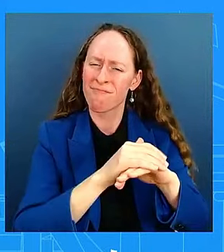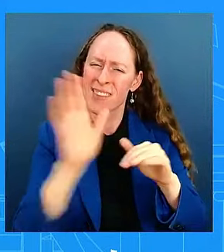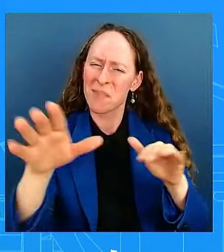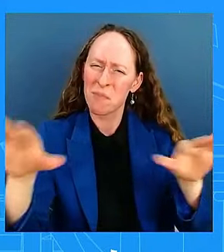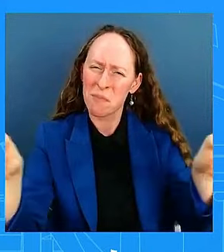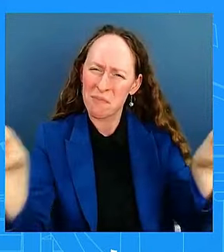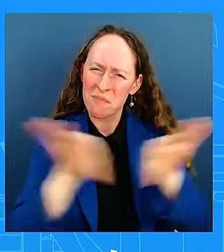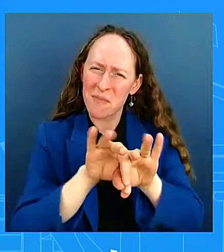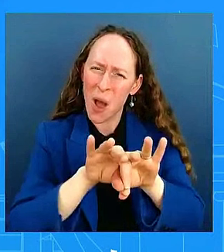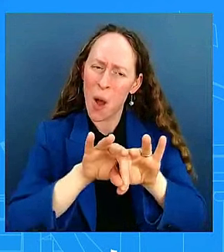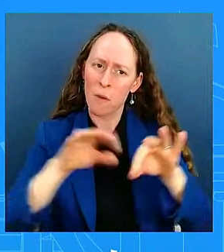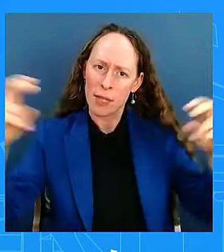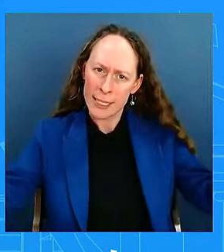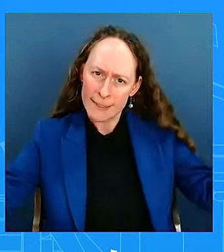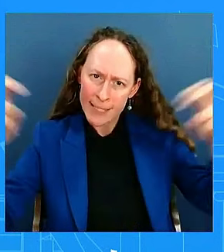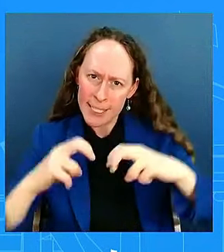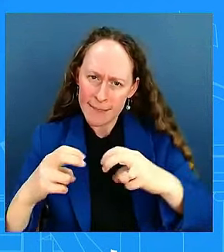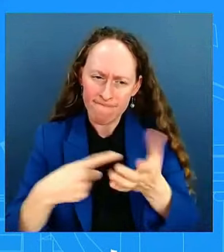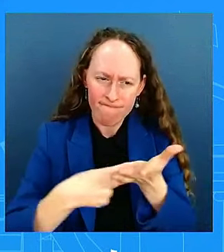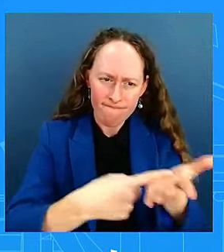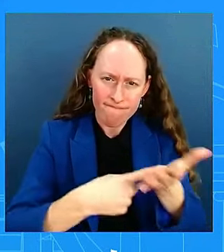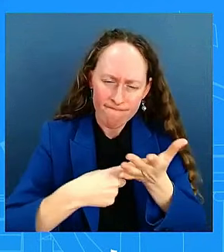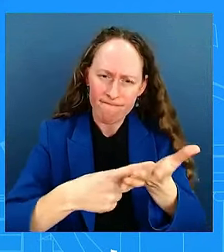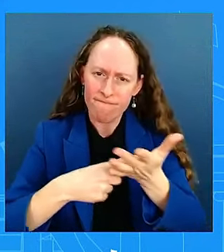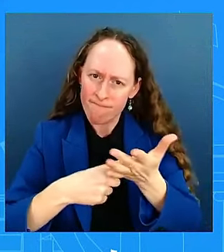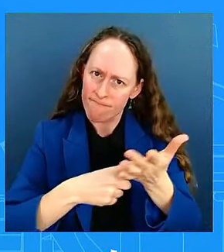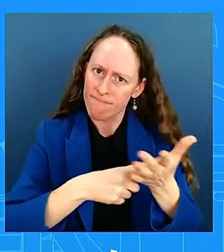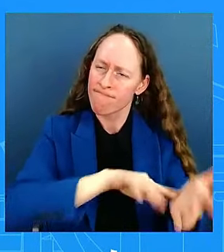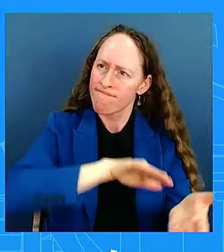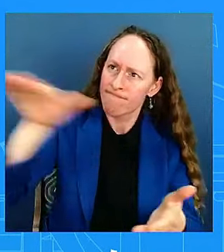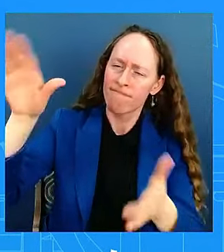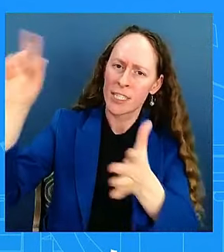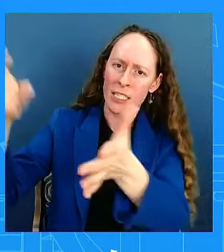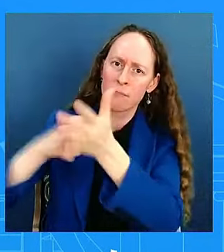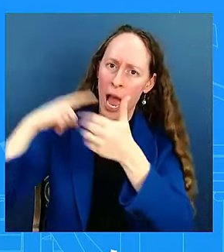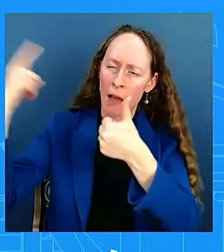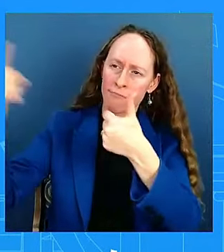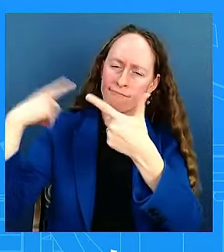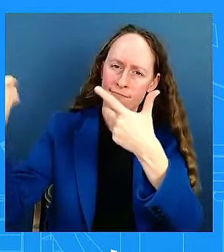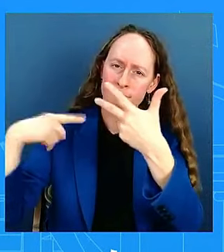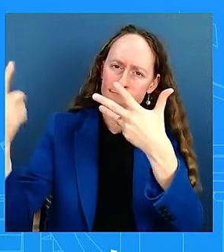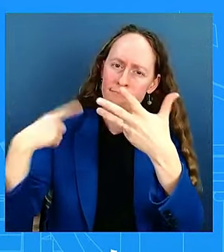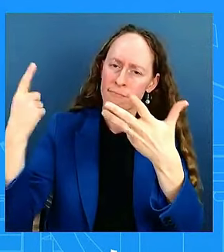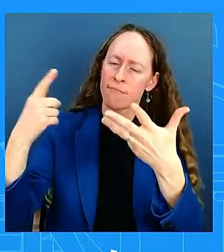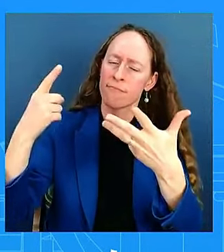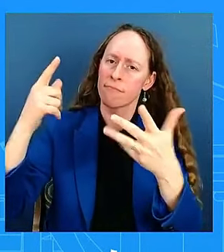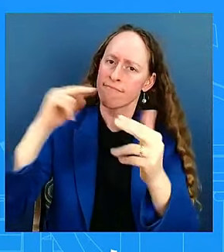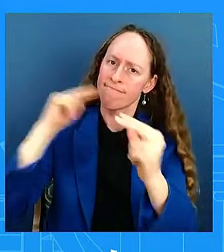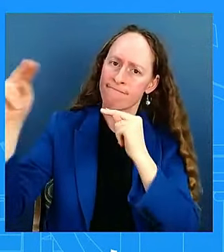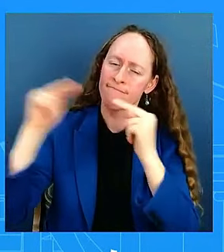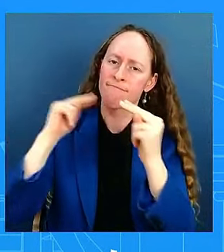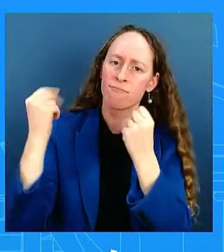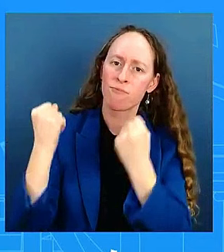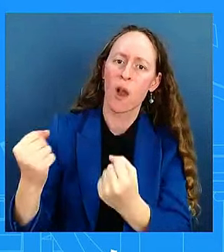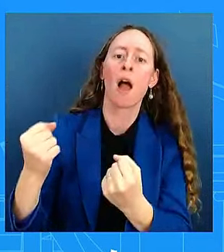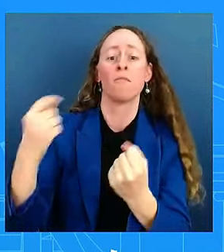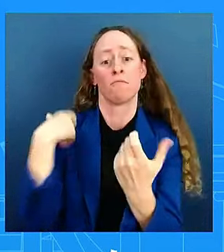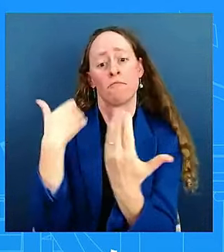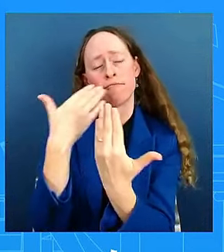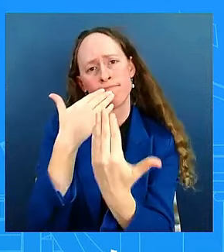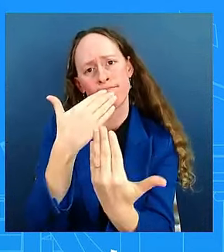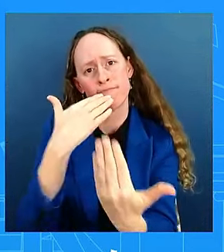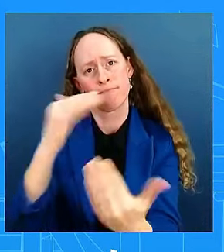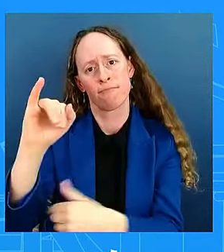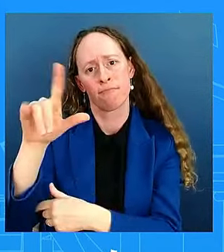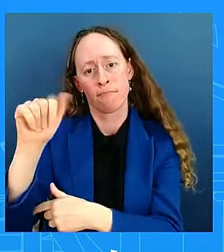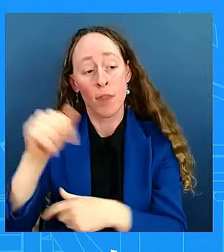contract. I especially want to thank the carriers, the port operators, and the Longshoremen's Union for reaching this agreement at